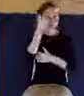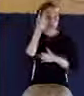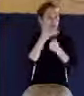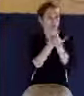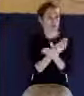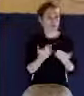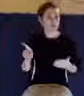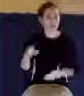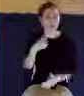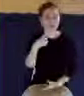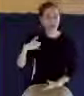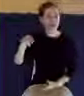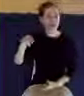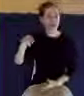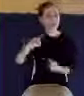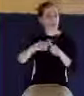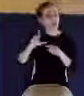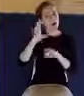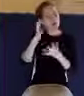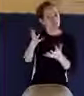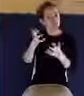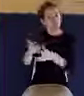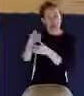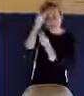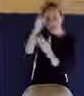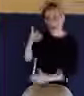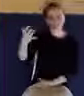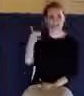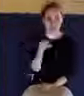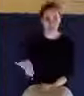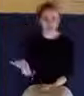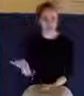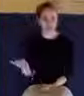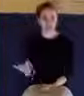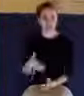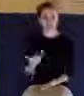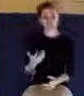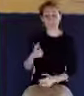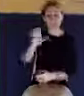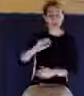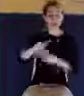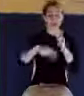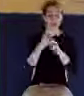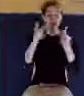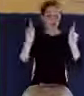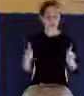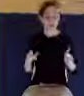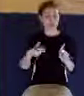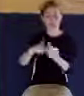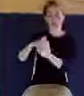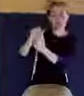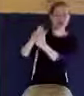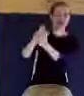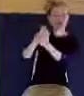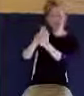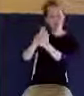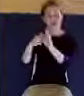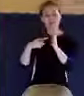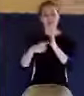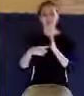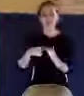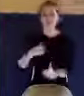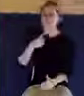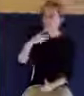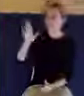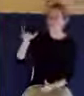But there's none of that. These are the people I go out, I knock on their door, I tell them, hey, I'm visiting from Grace Bible Baptist. I share the gospel.